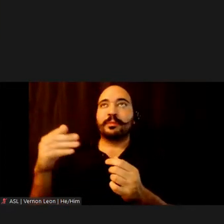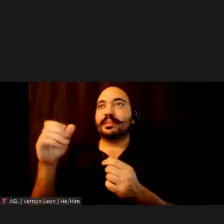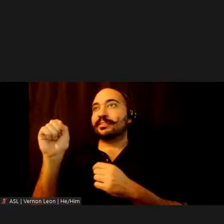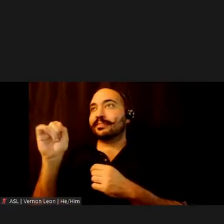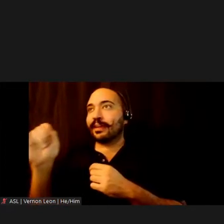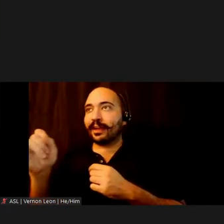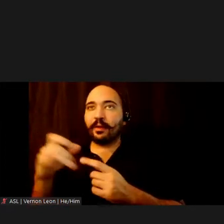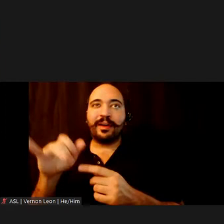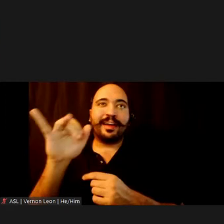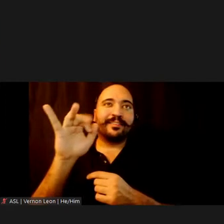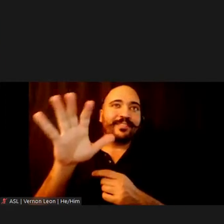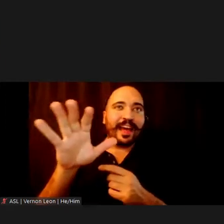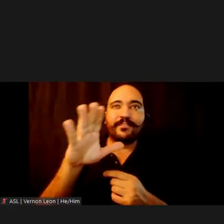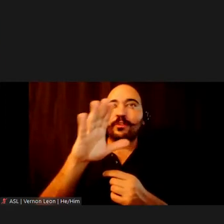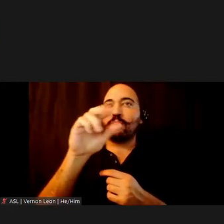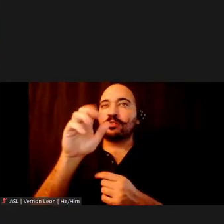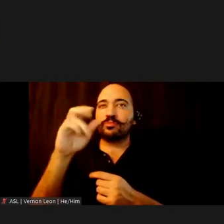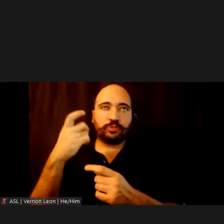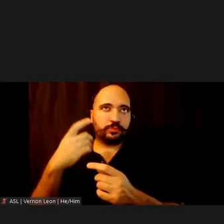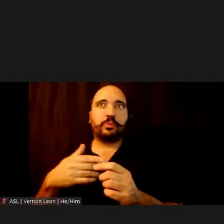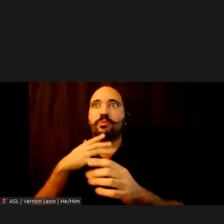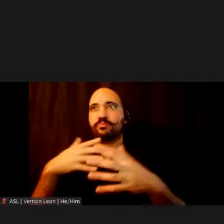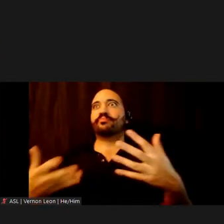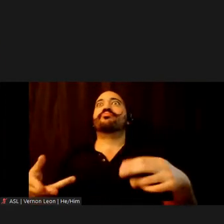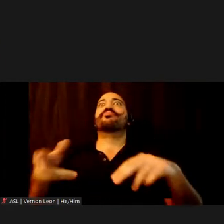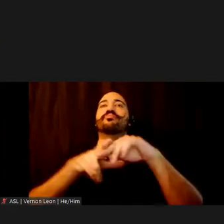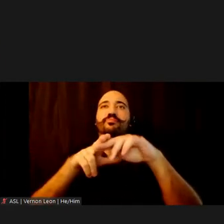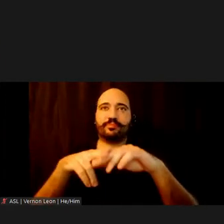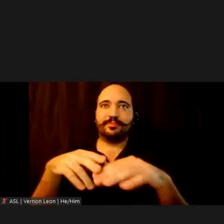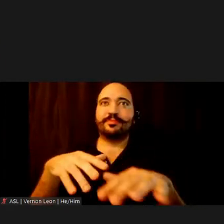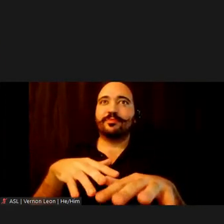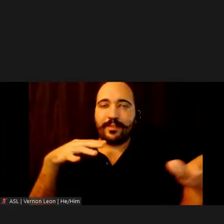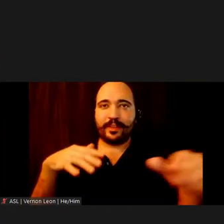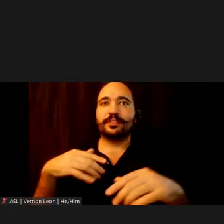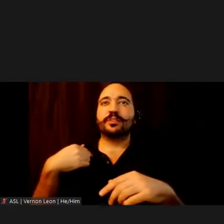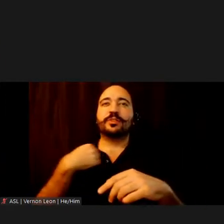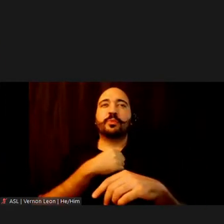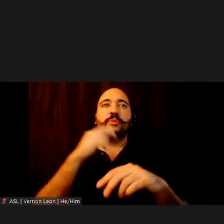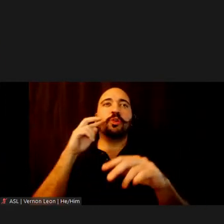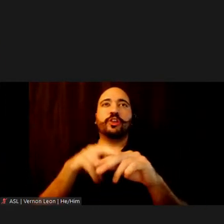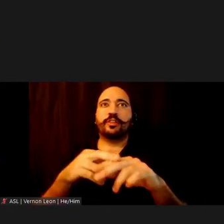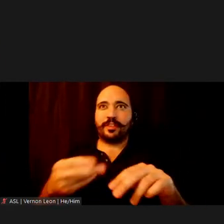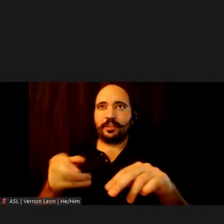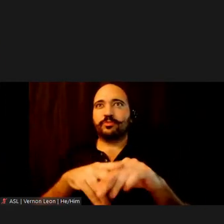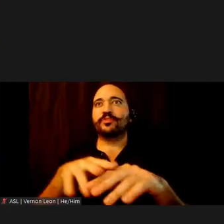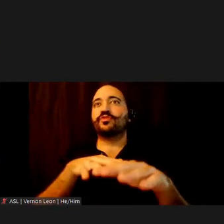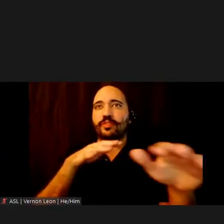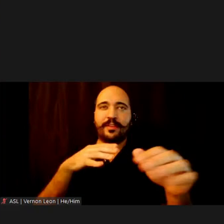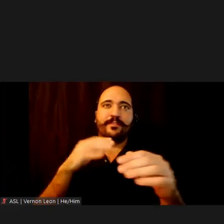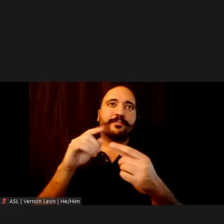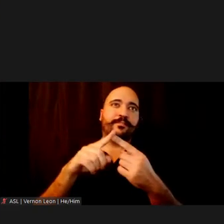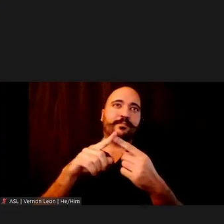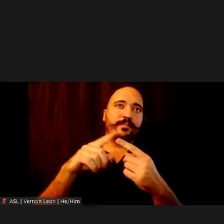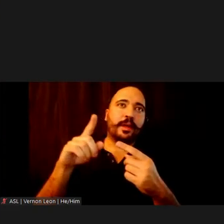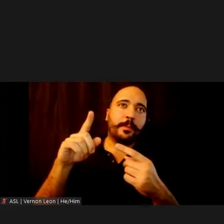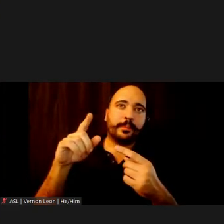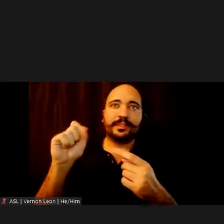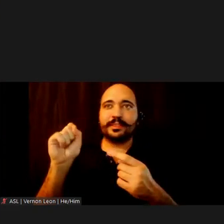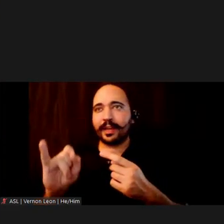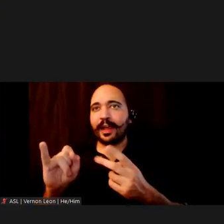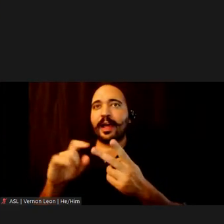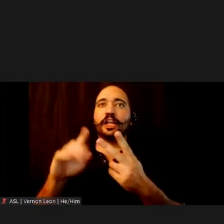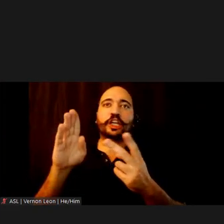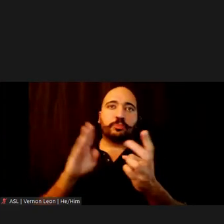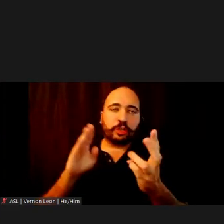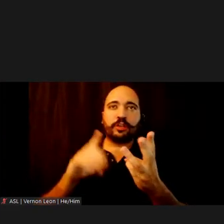Bronx Expressway. We will look closely at the extent of increases in parts of Staten Island, Brooklyn, Upper Manhattan, and the Bronx, and whether they could result in notable